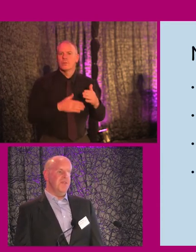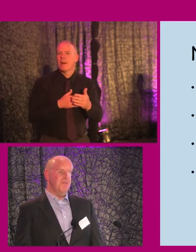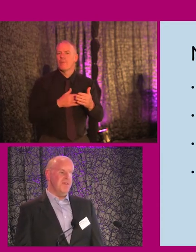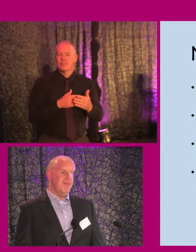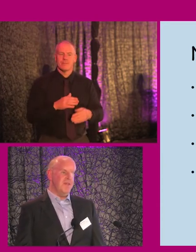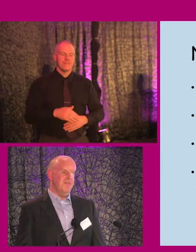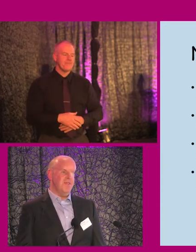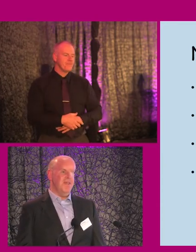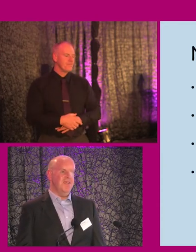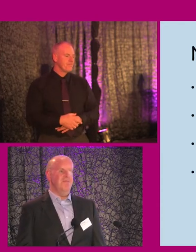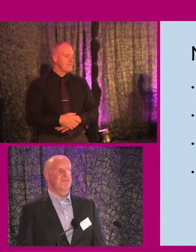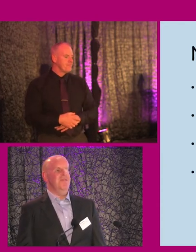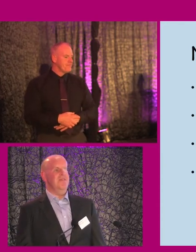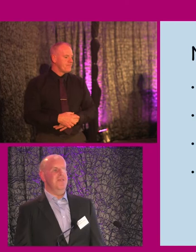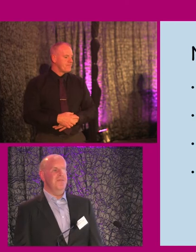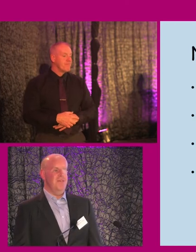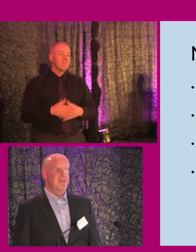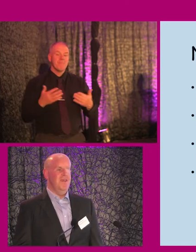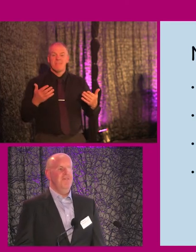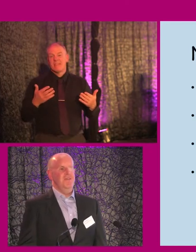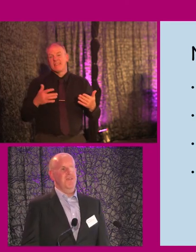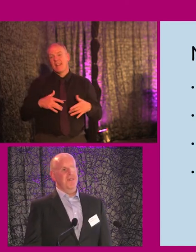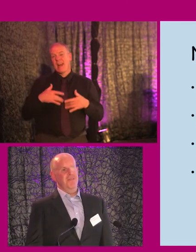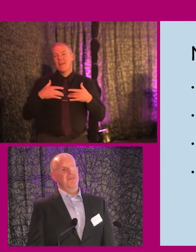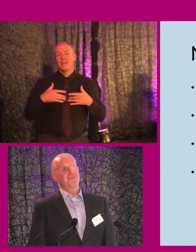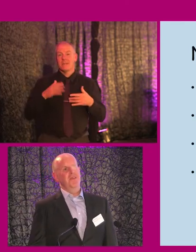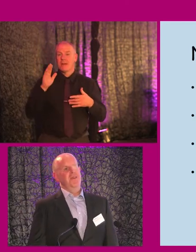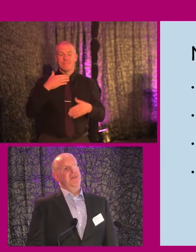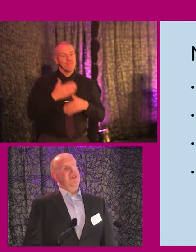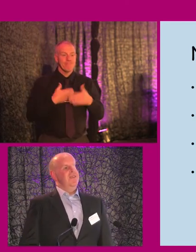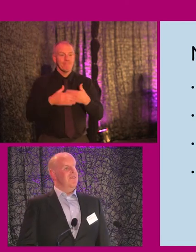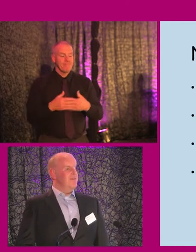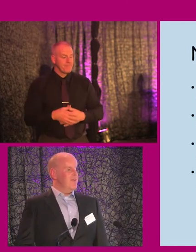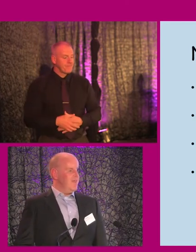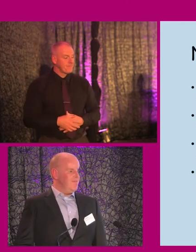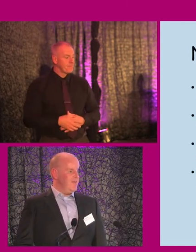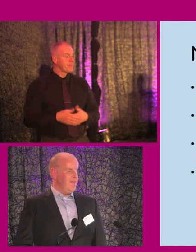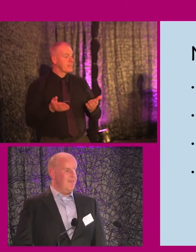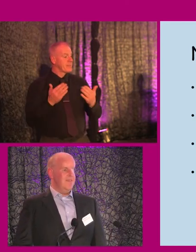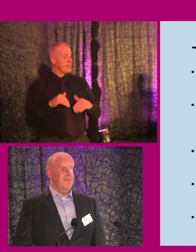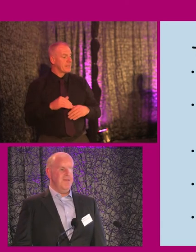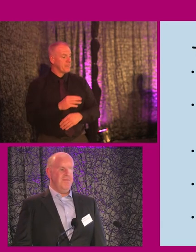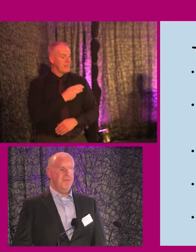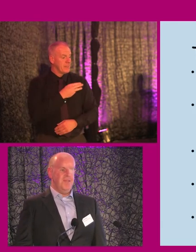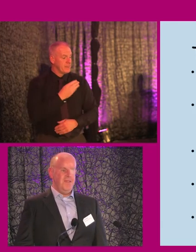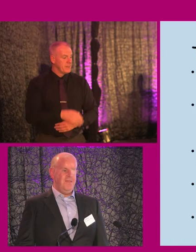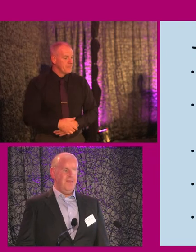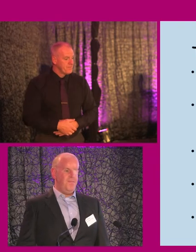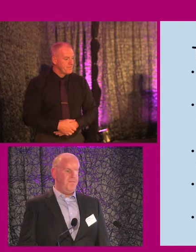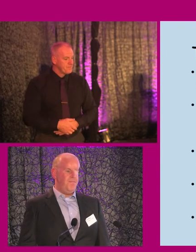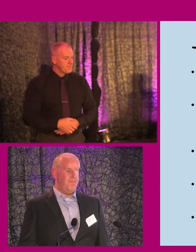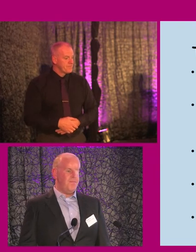associated with navigation, but that's life and we just get on with it, don't we? So if I can get my next slide, please.